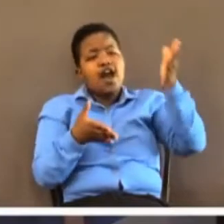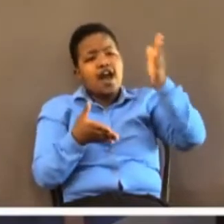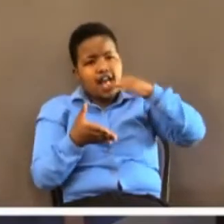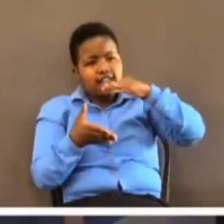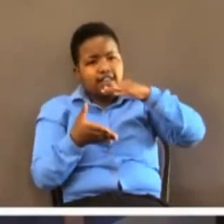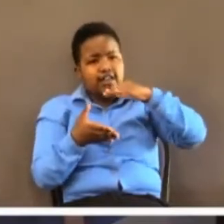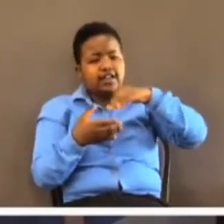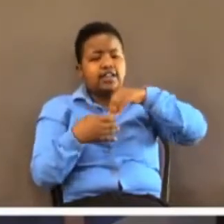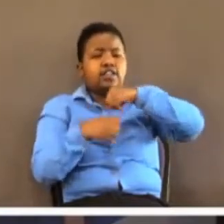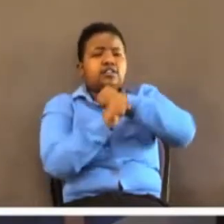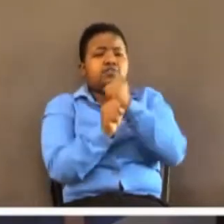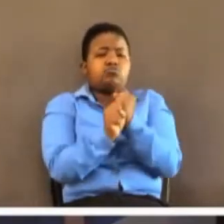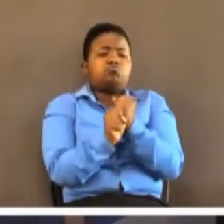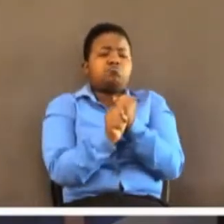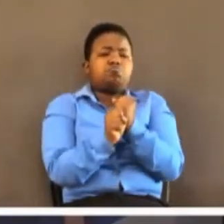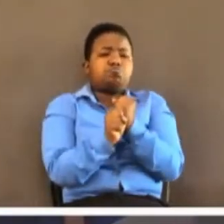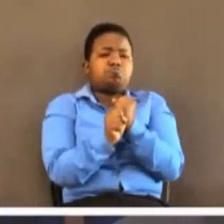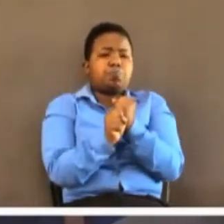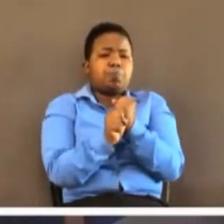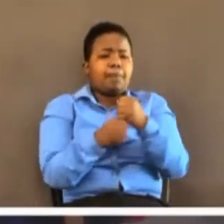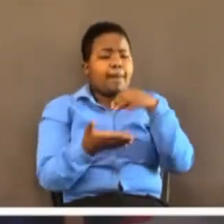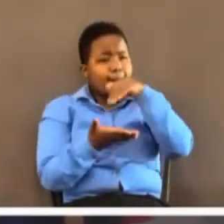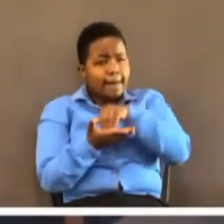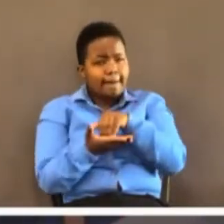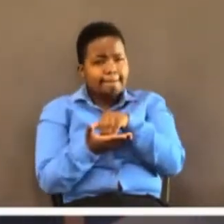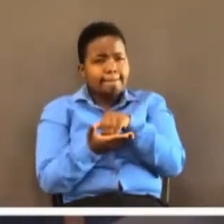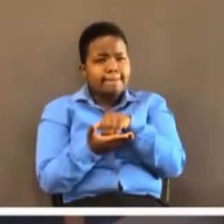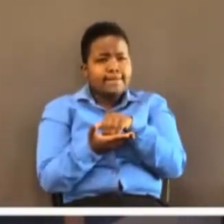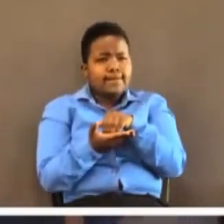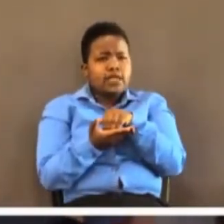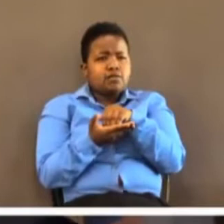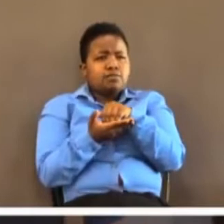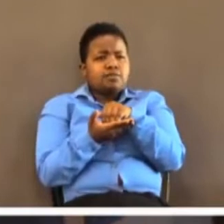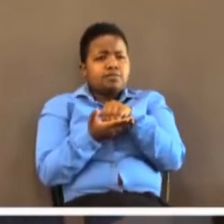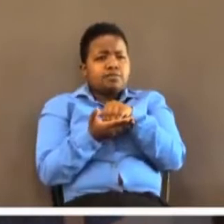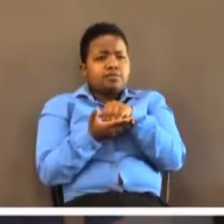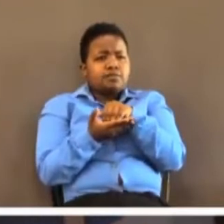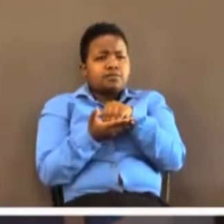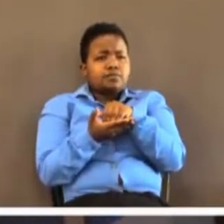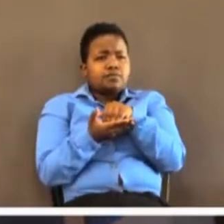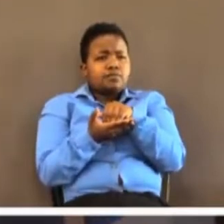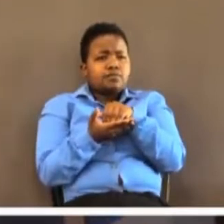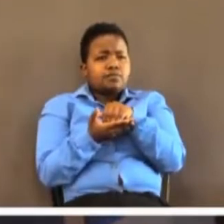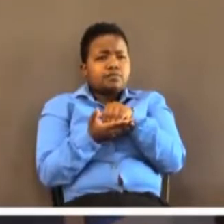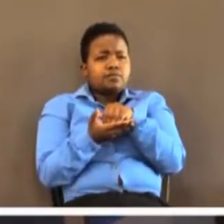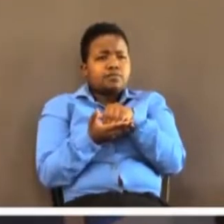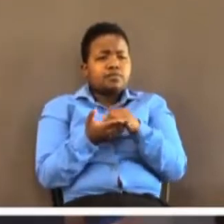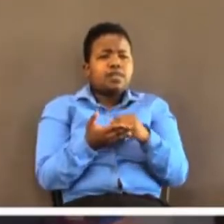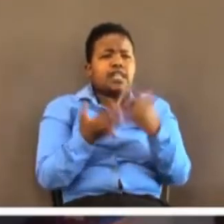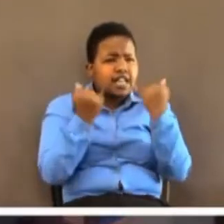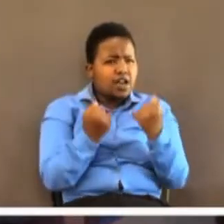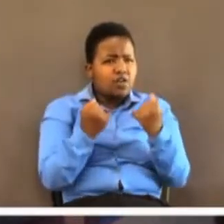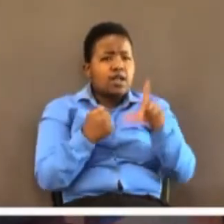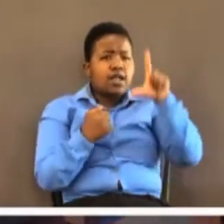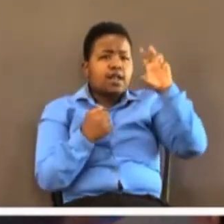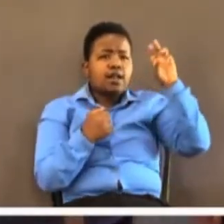oh Lord. And God did something new to them. And the last example to give you is Lamentation, another book that is not read many